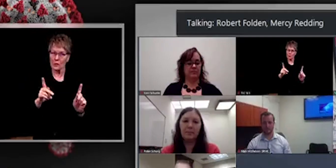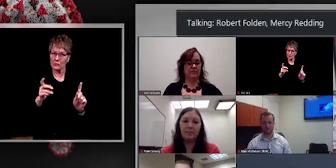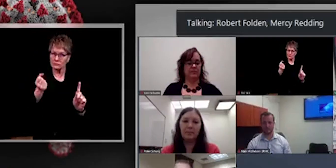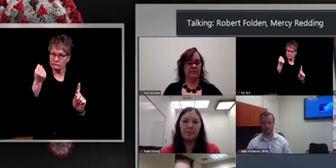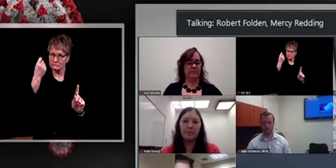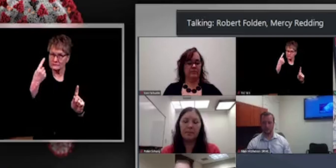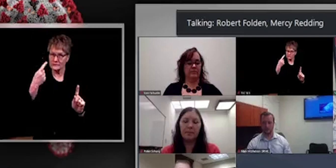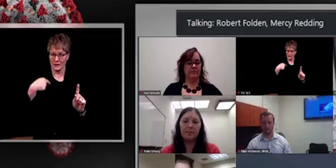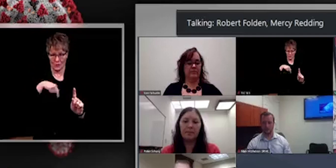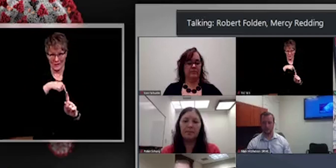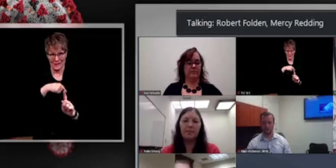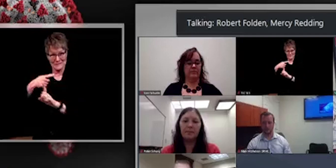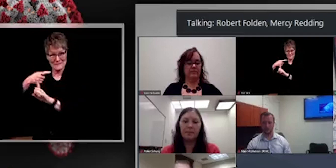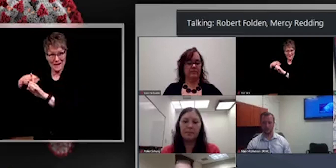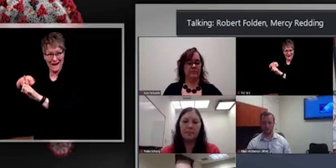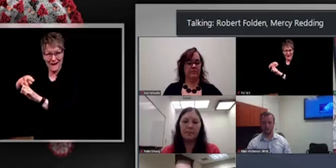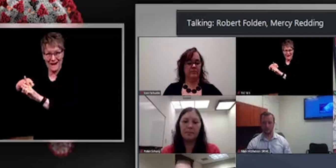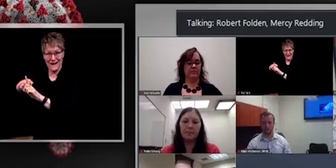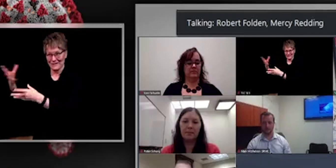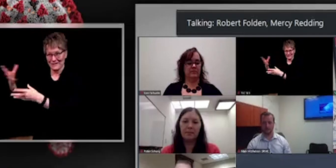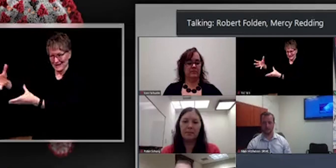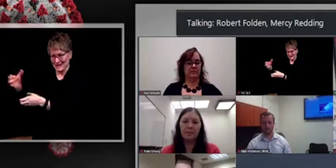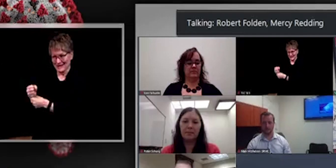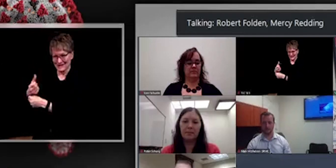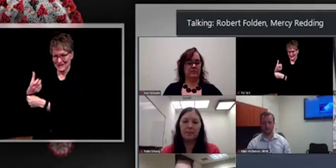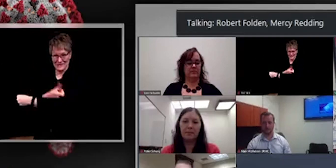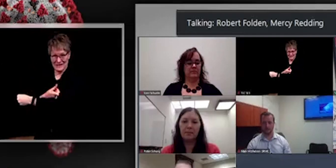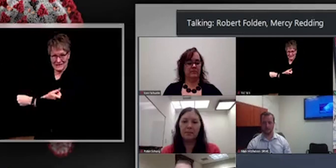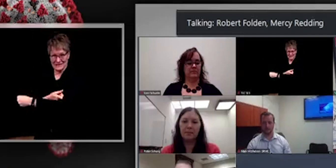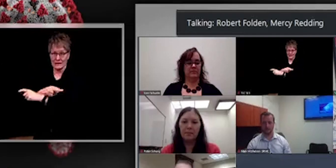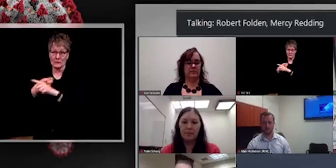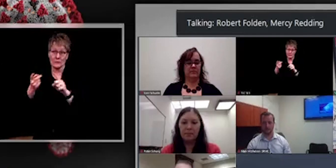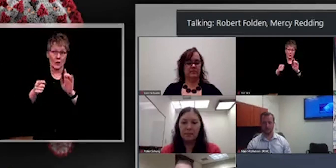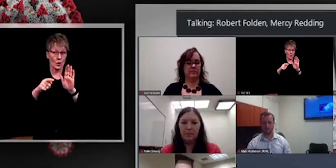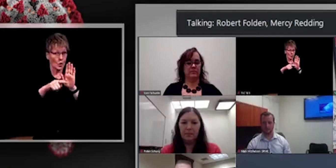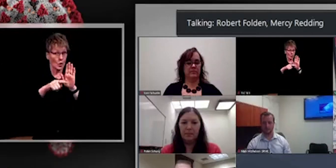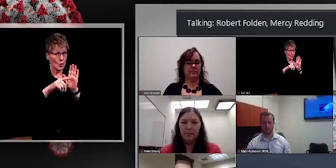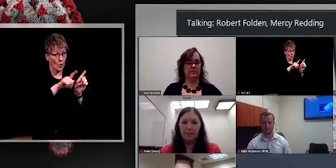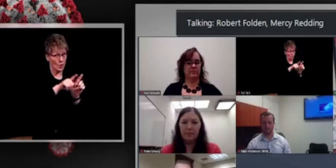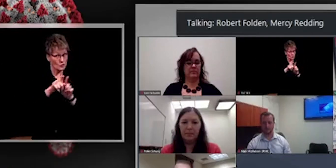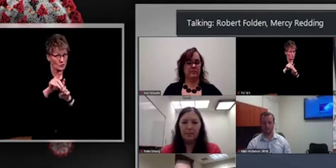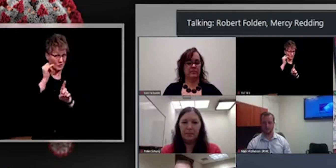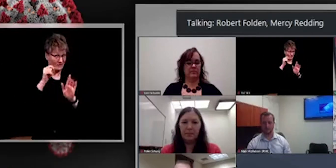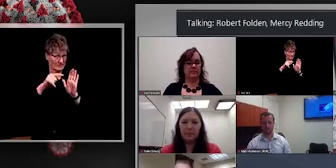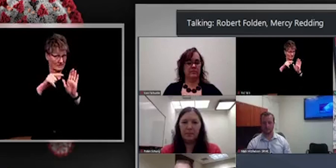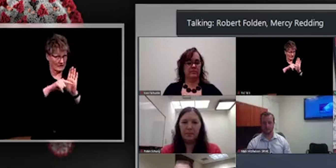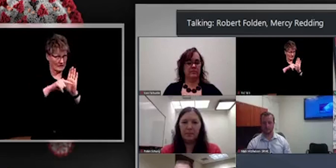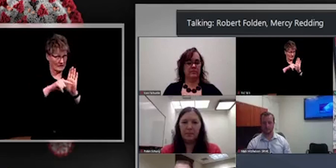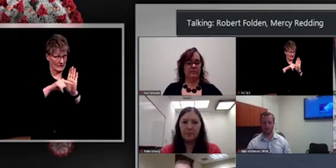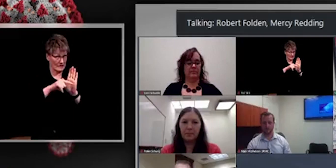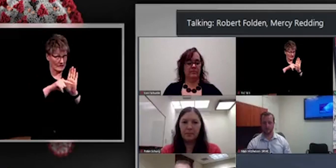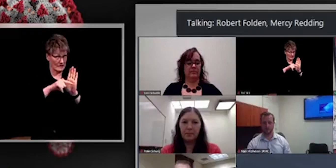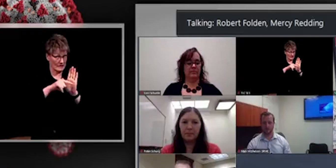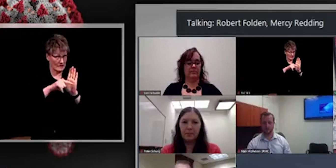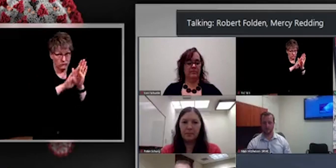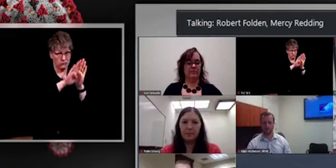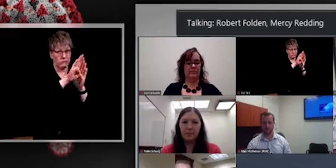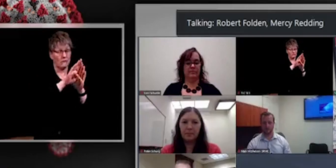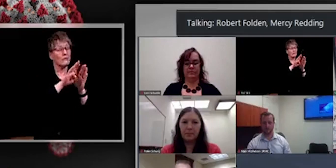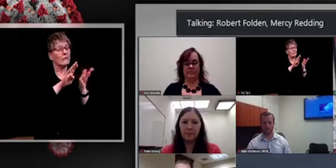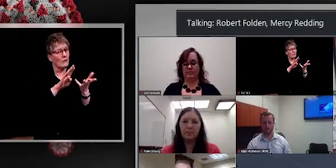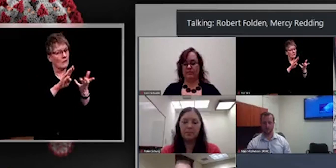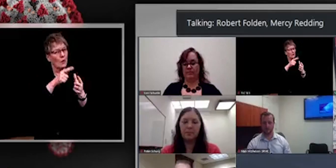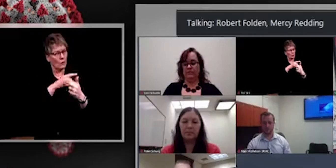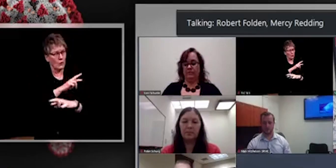we're also prepared for things if we do see an increase and, and we are seeing a slow rise in